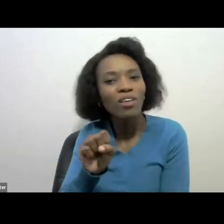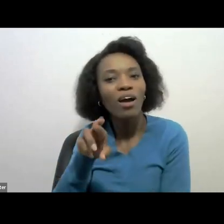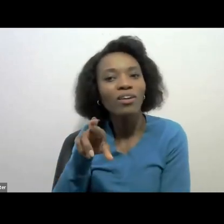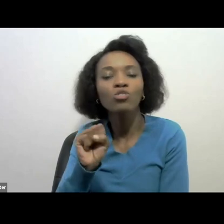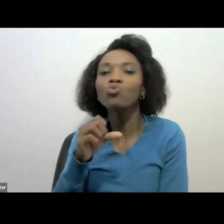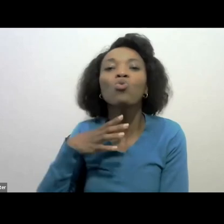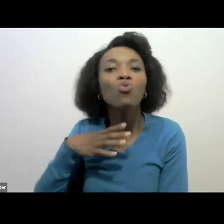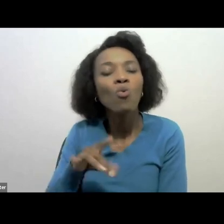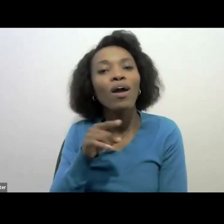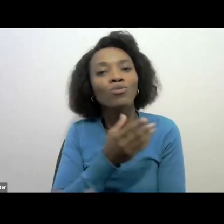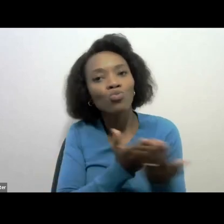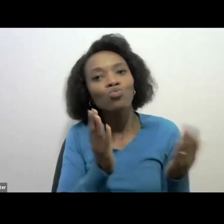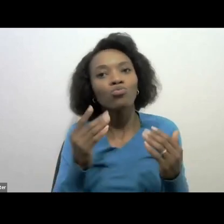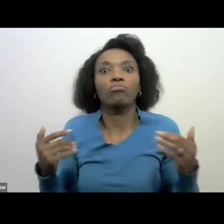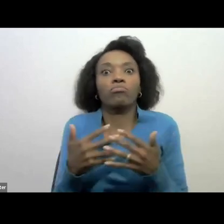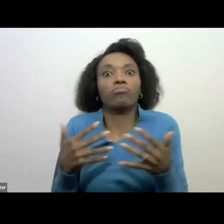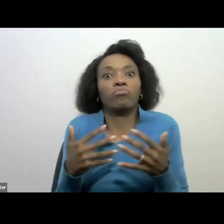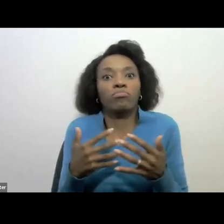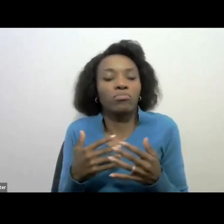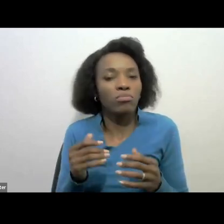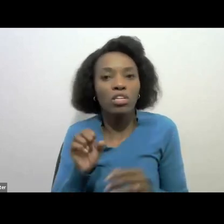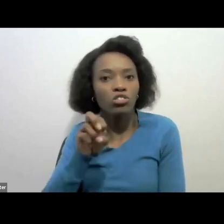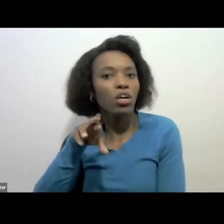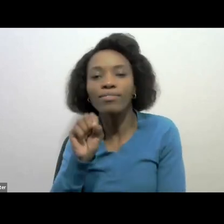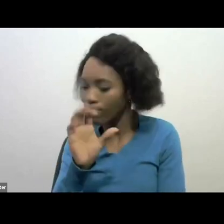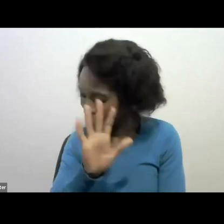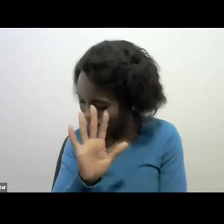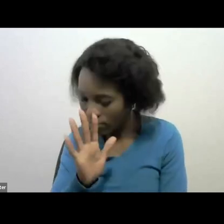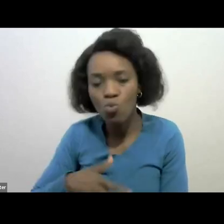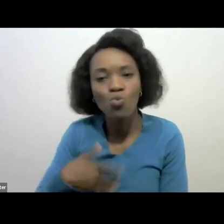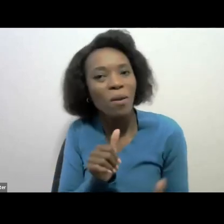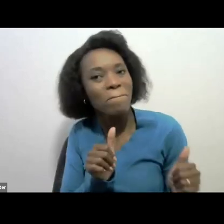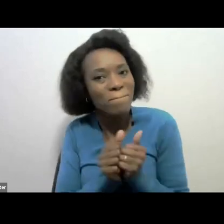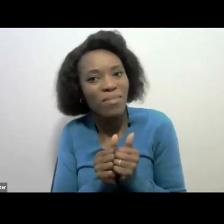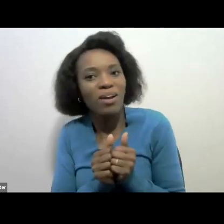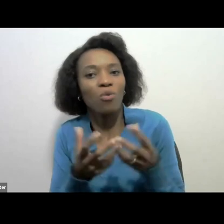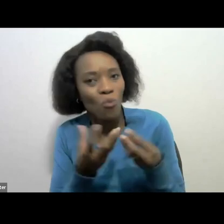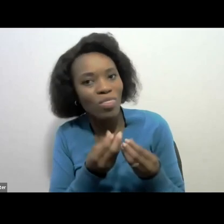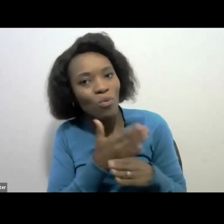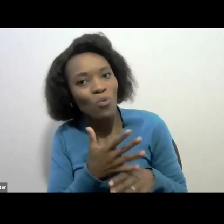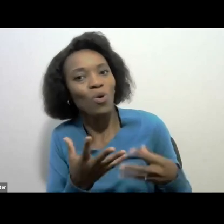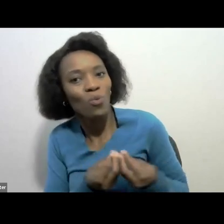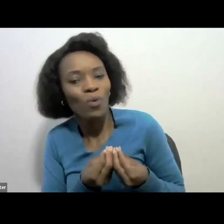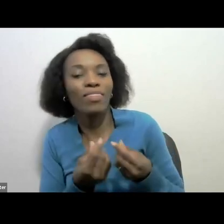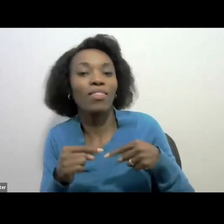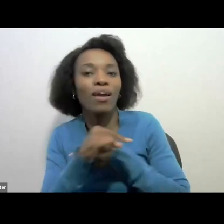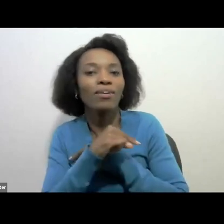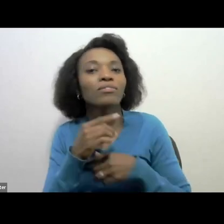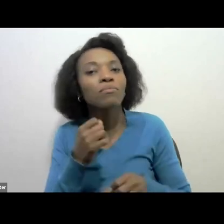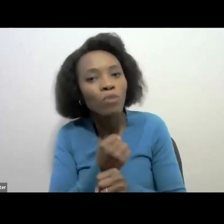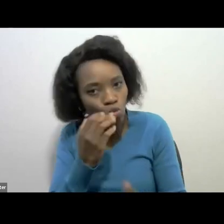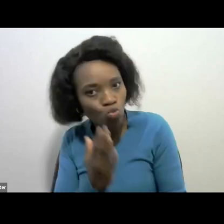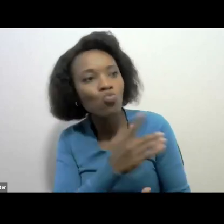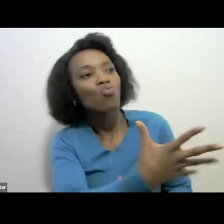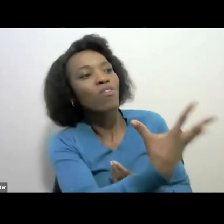you to be fearful of SAS, but we want you to be our partner. Be assured that you are part of our ecosystem